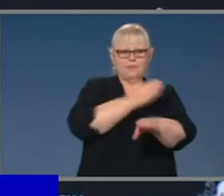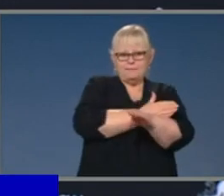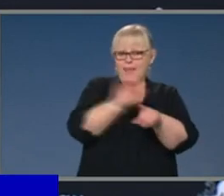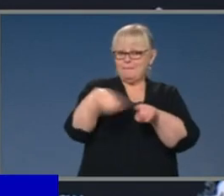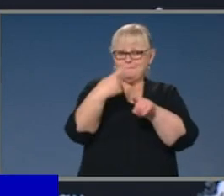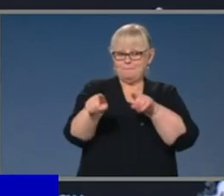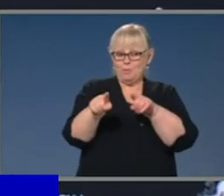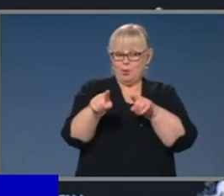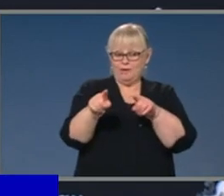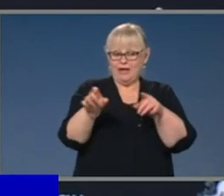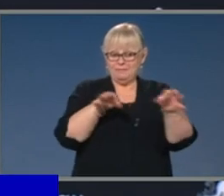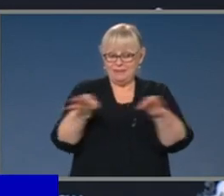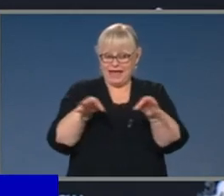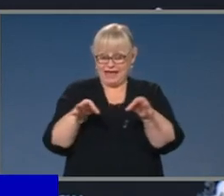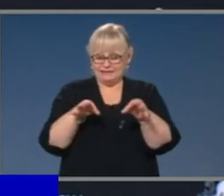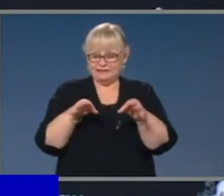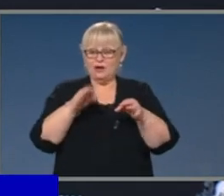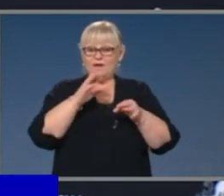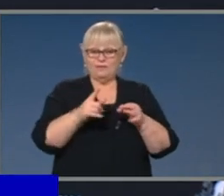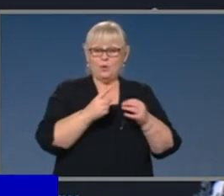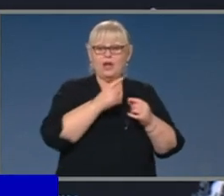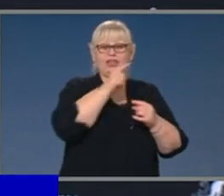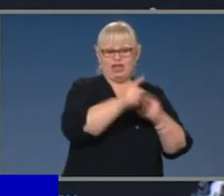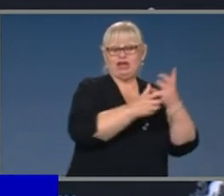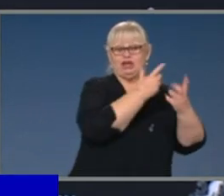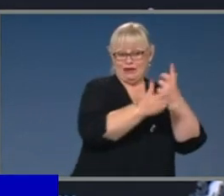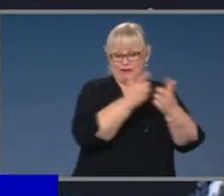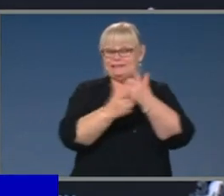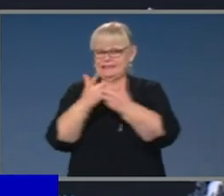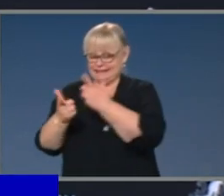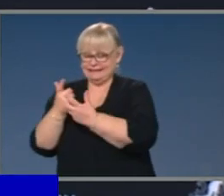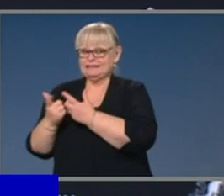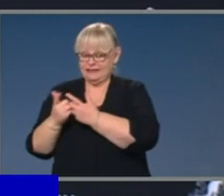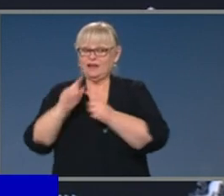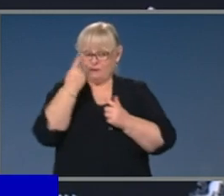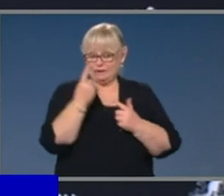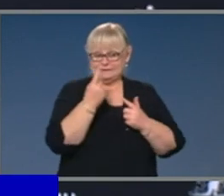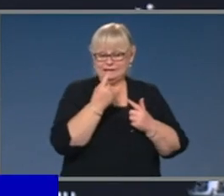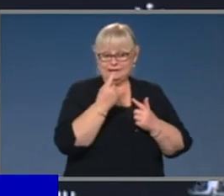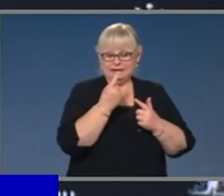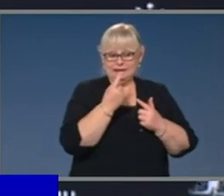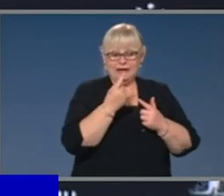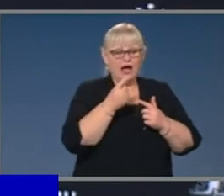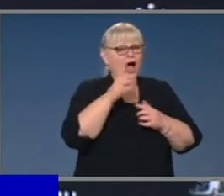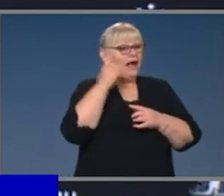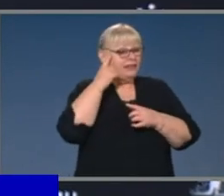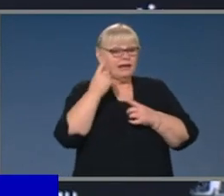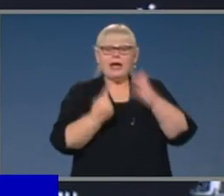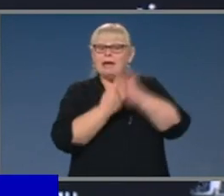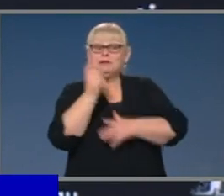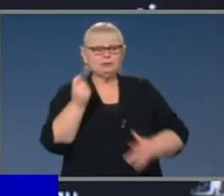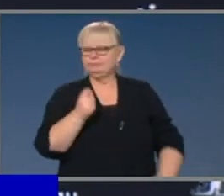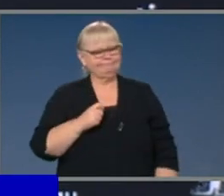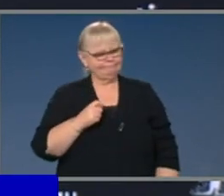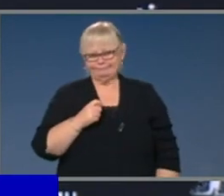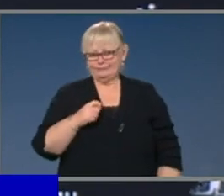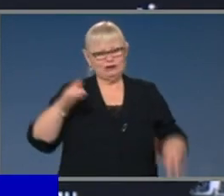worked up between federal authorities and state and territory authorities. I'm not suggesting this is going to happen soon. There's still a lot